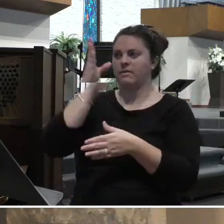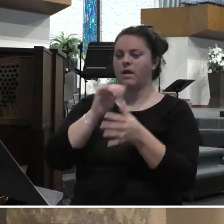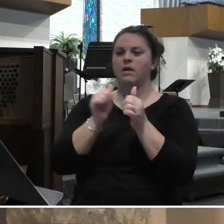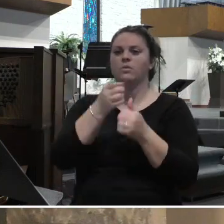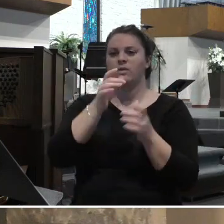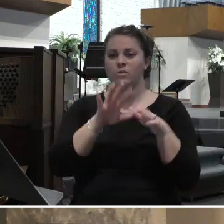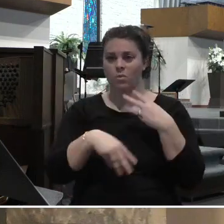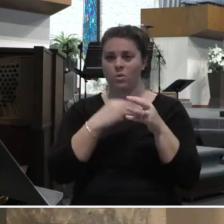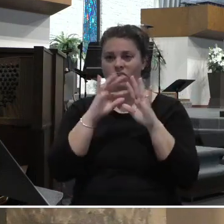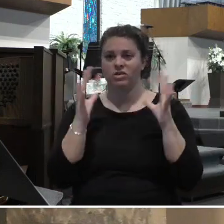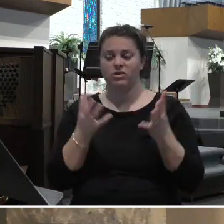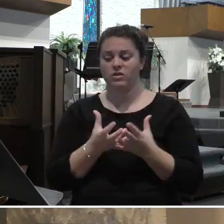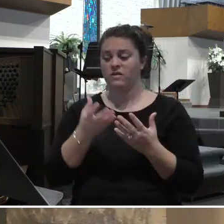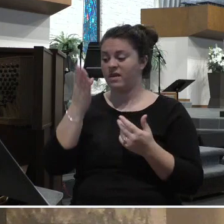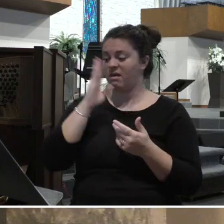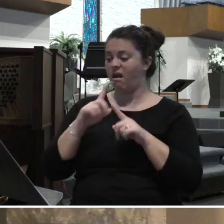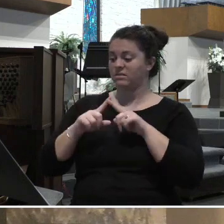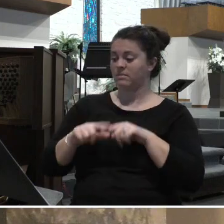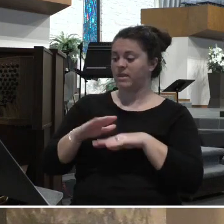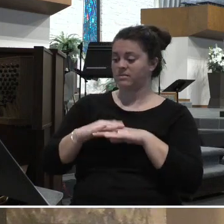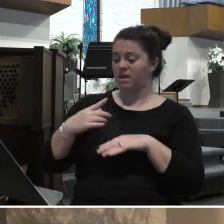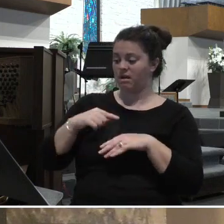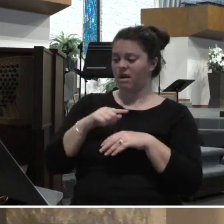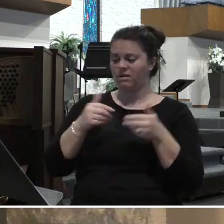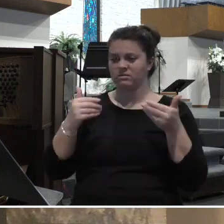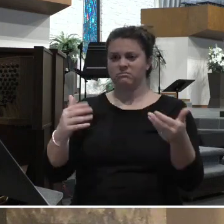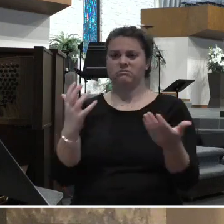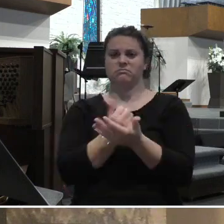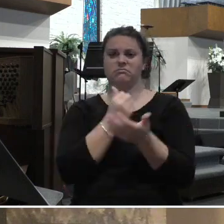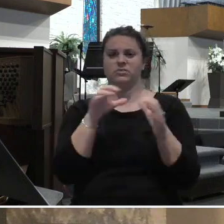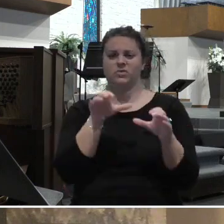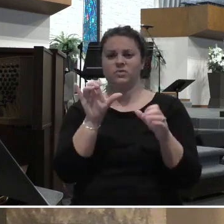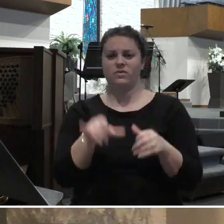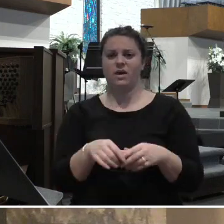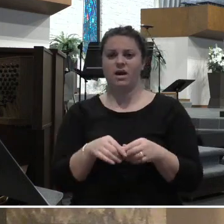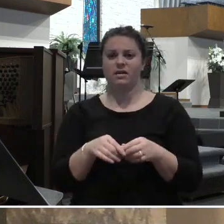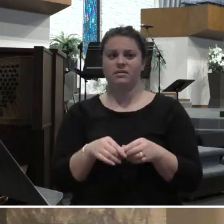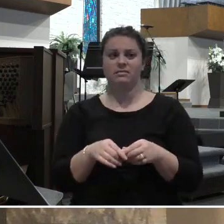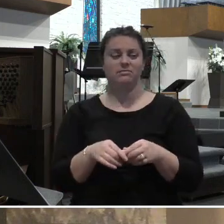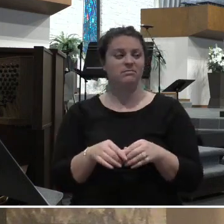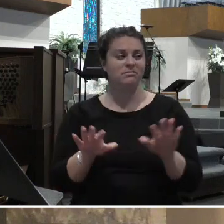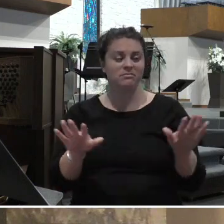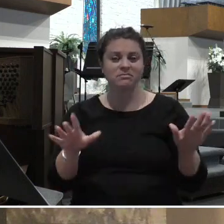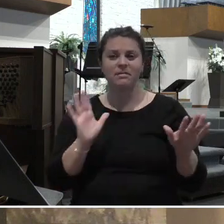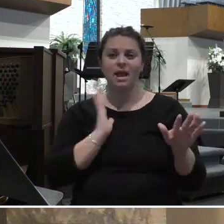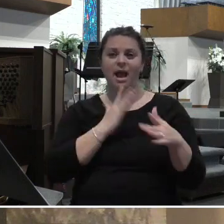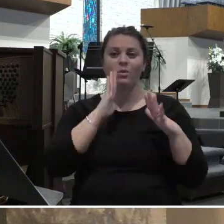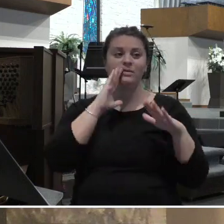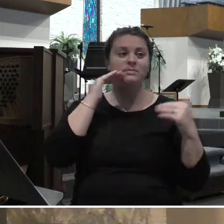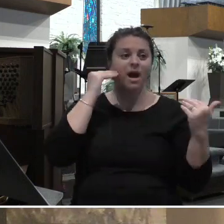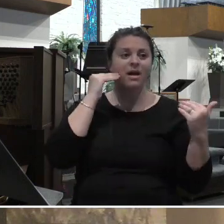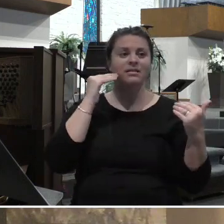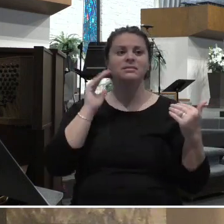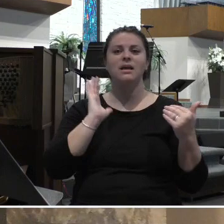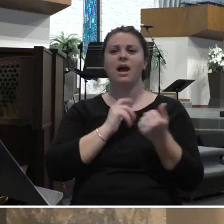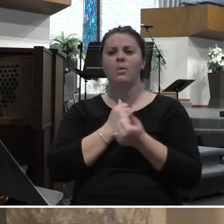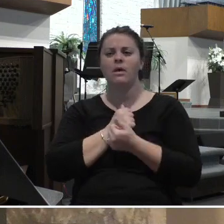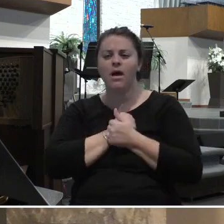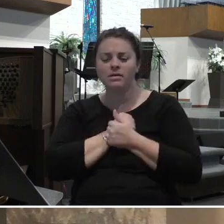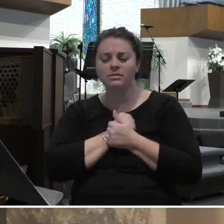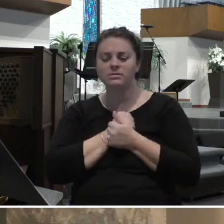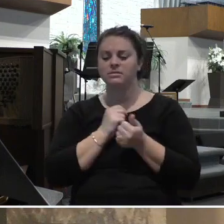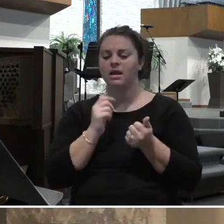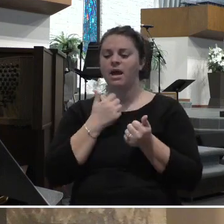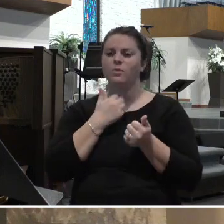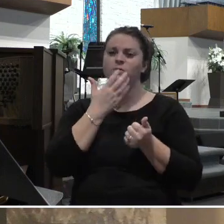depends on us to do that. And y'all, our smiles and our hugs and our